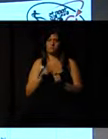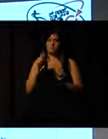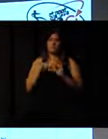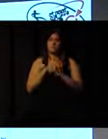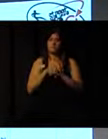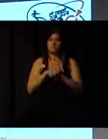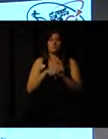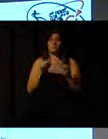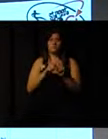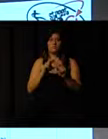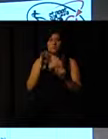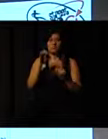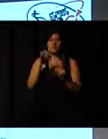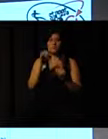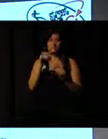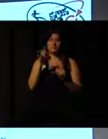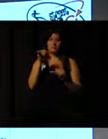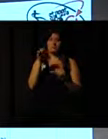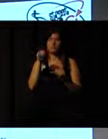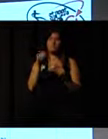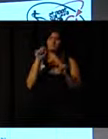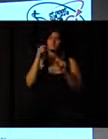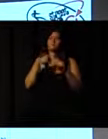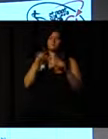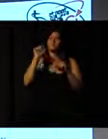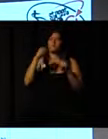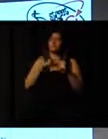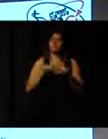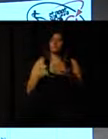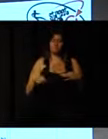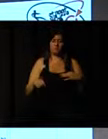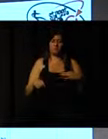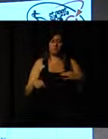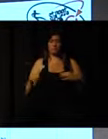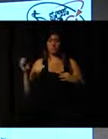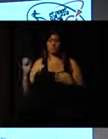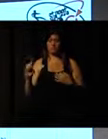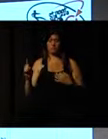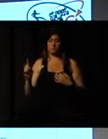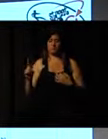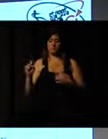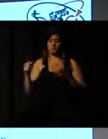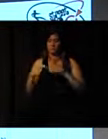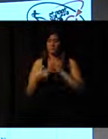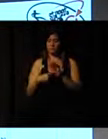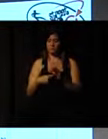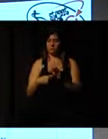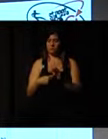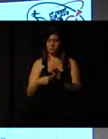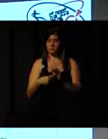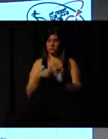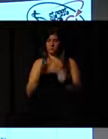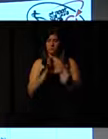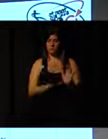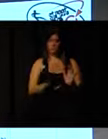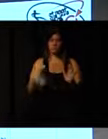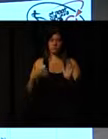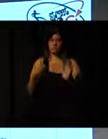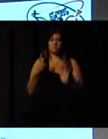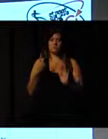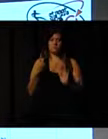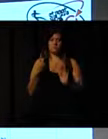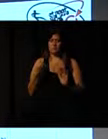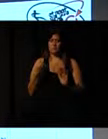out who is volunteering. The graph is looking at young people aged 16 to 24. The black